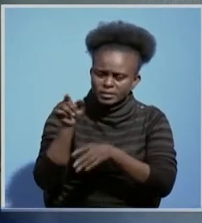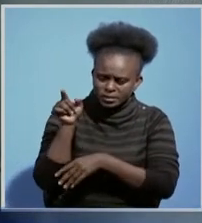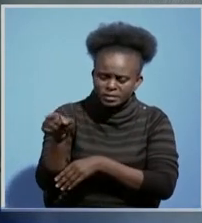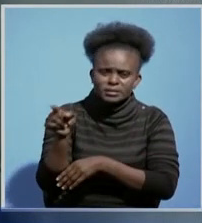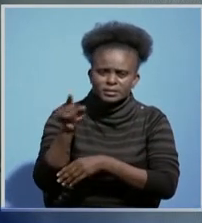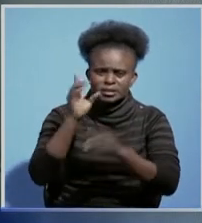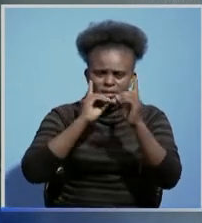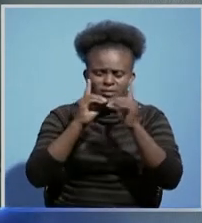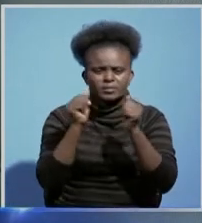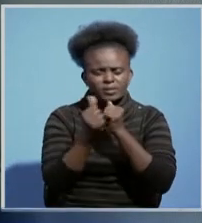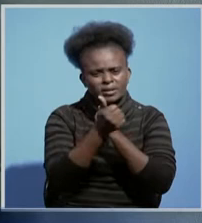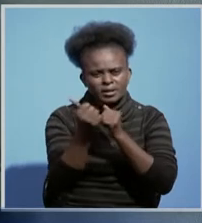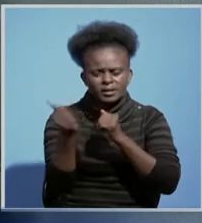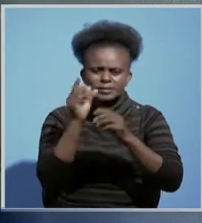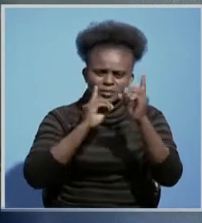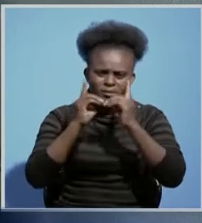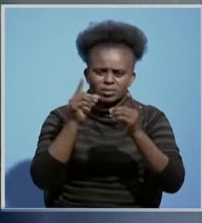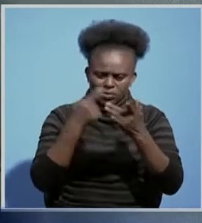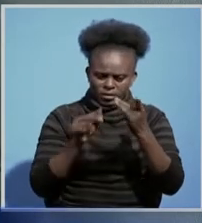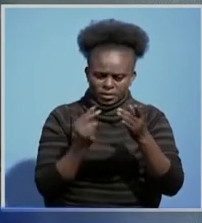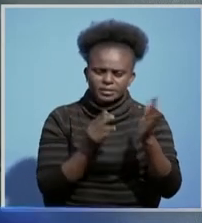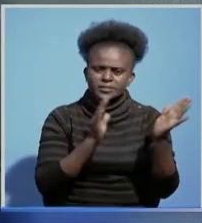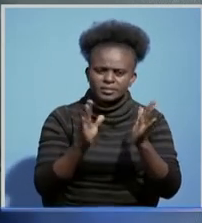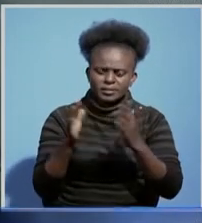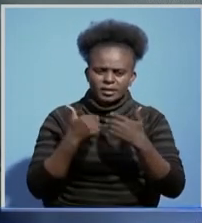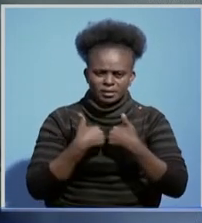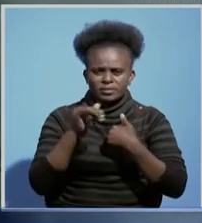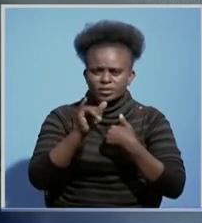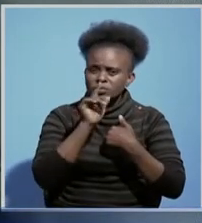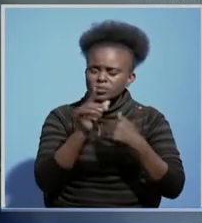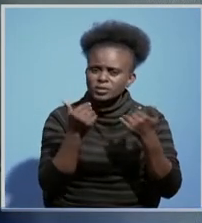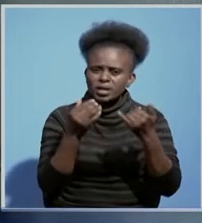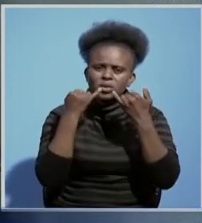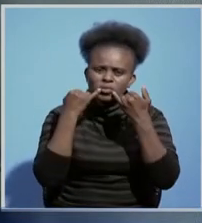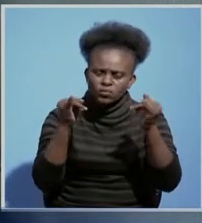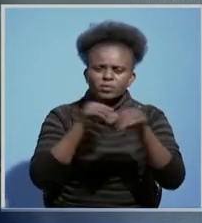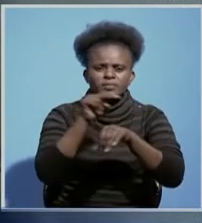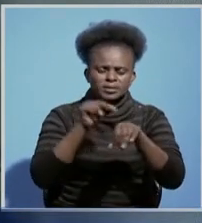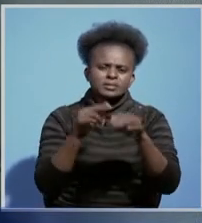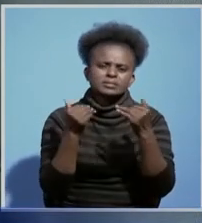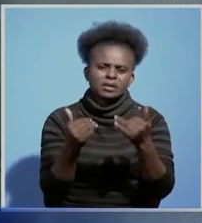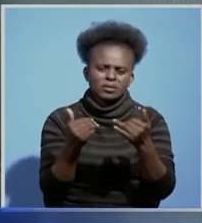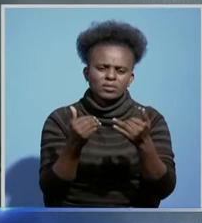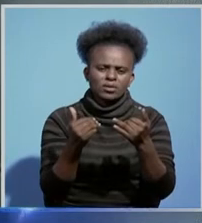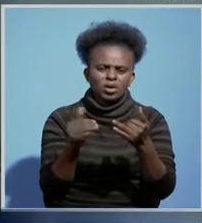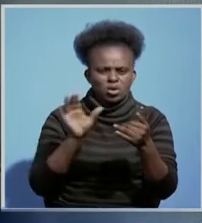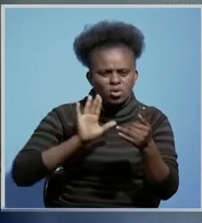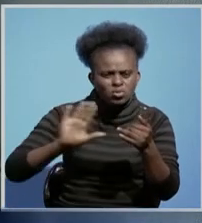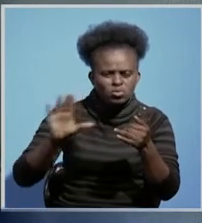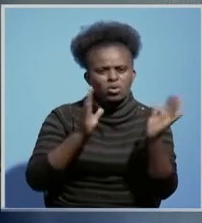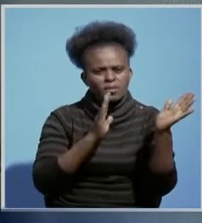and the other engagements we are yet to have that I wish to inform the nation that the impending ghost law